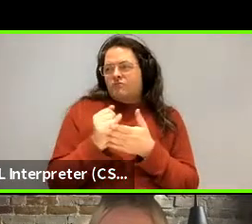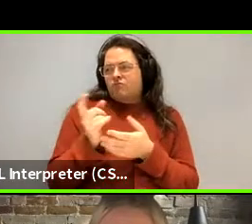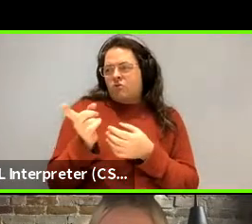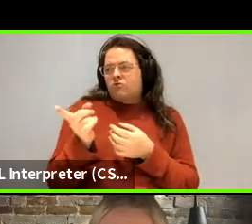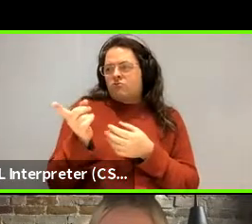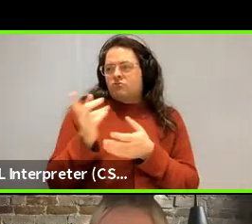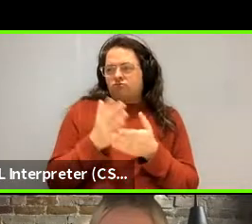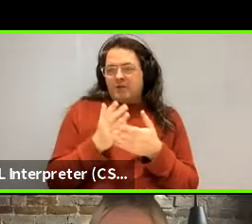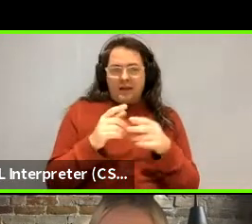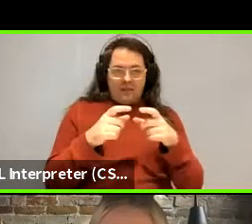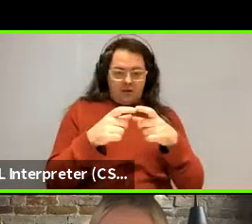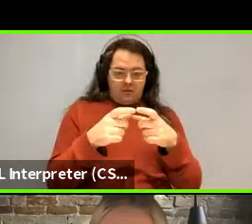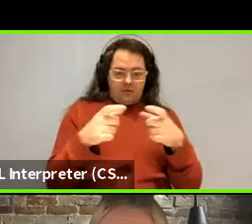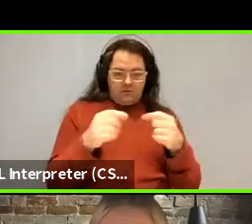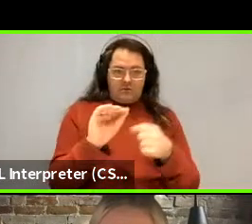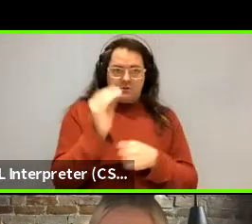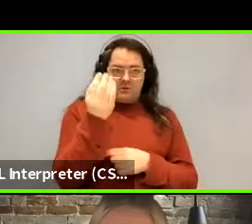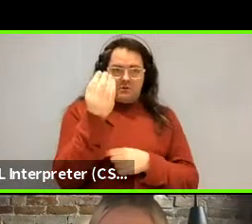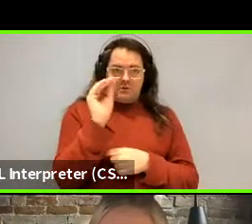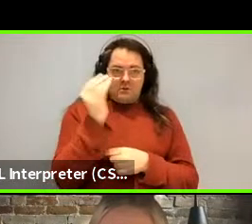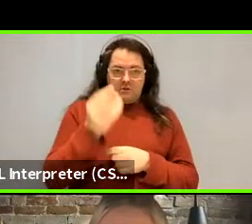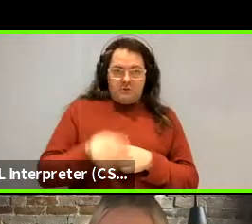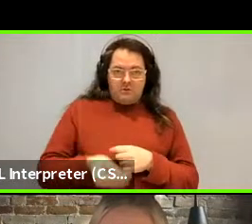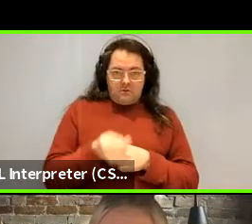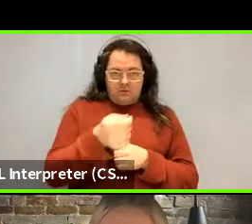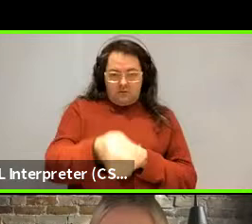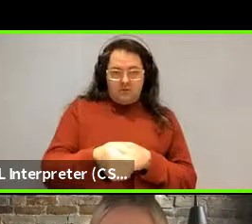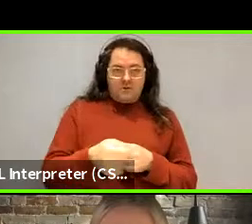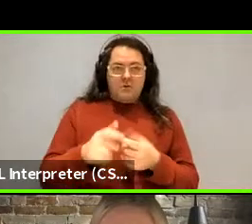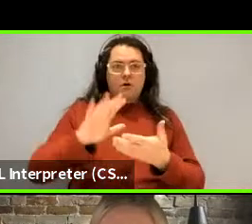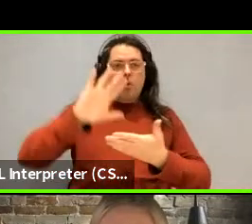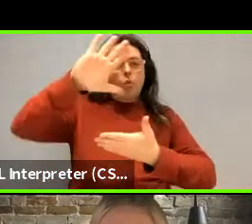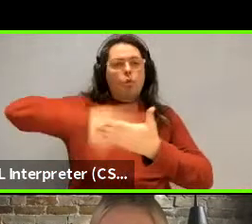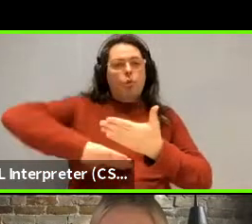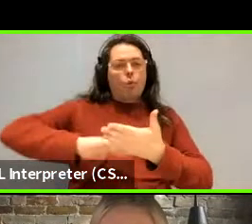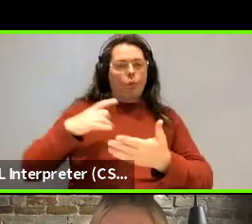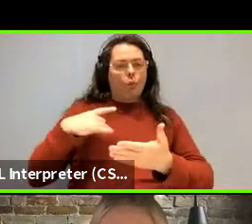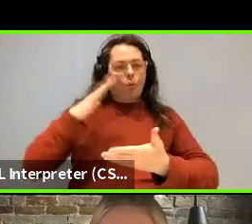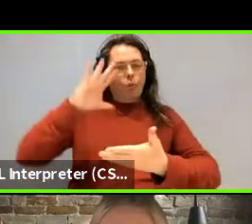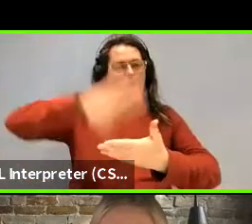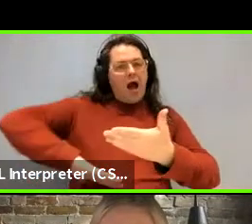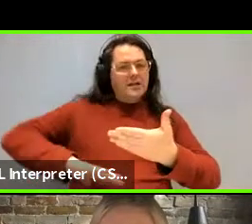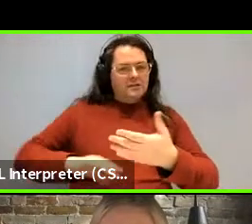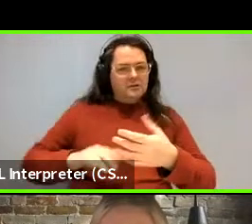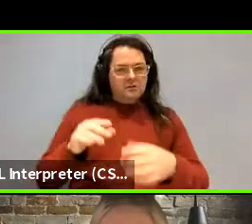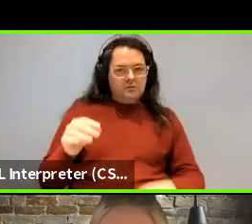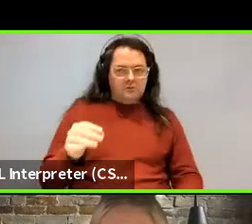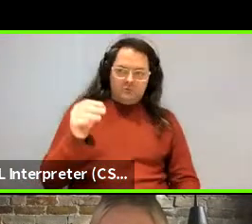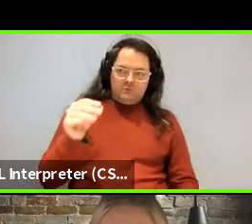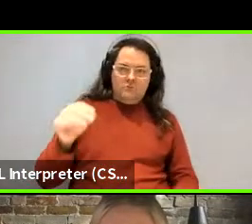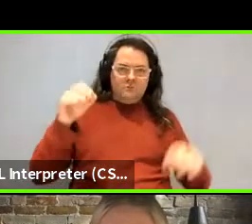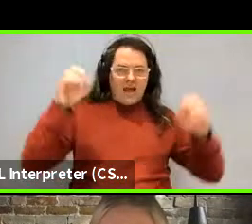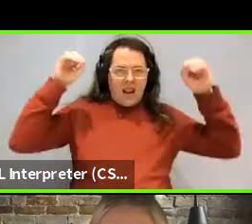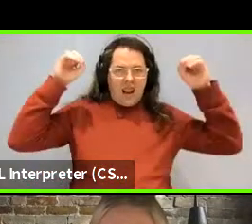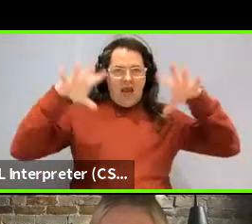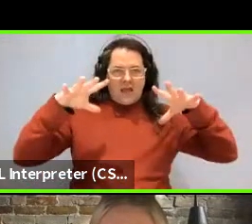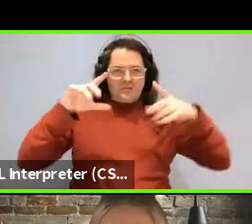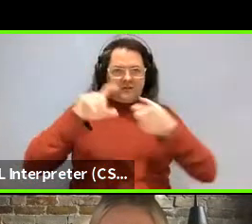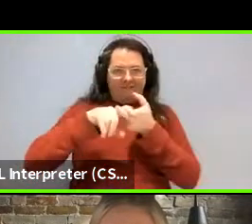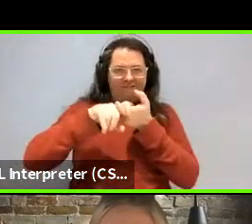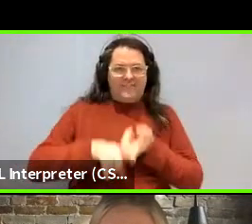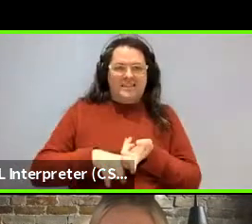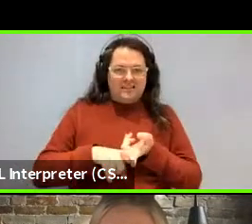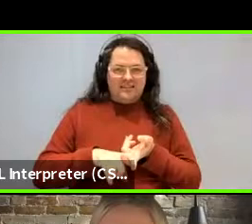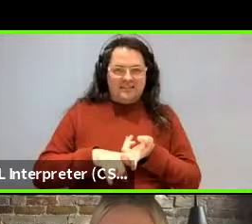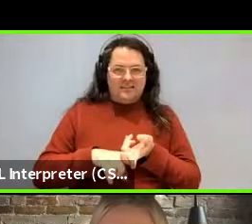chips are typically presented for us. They're presented against a white background and with, with fixed lighting conditions. So we fixed the